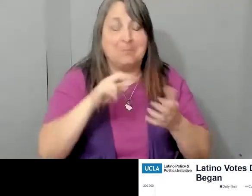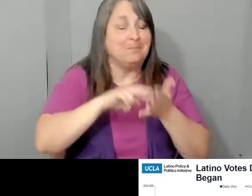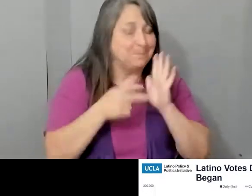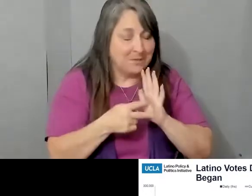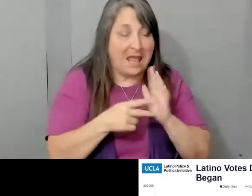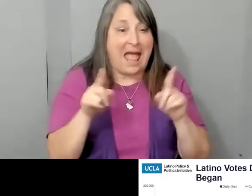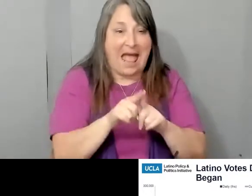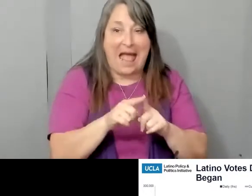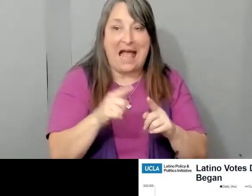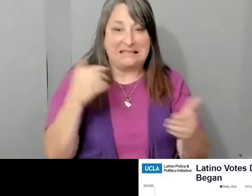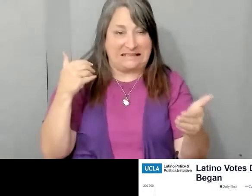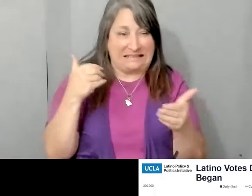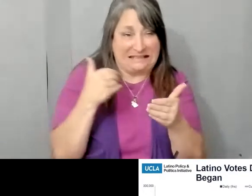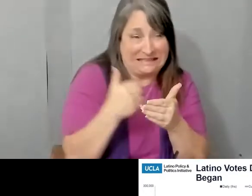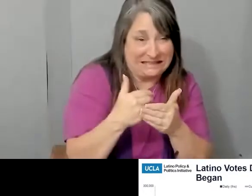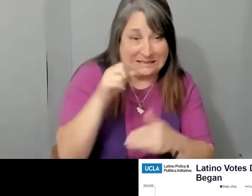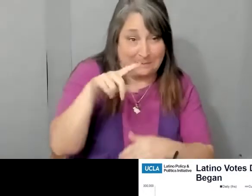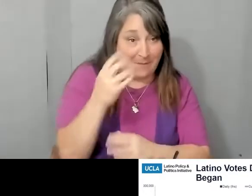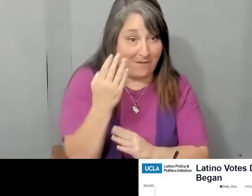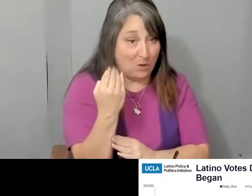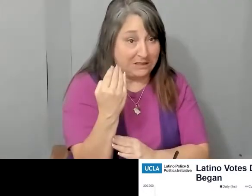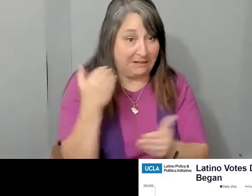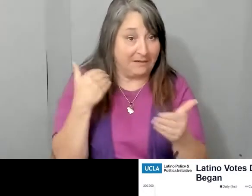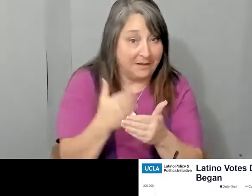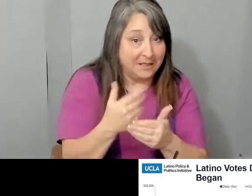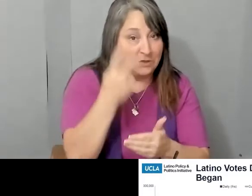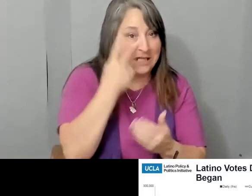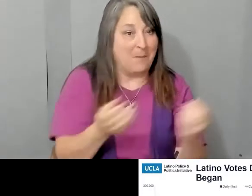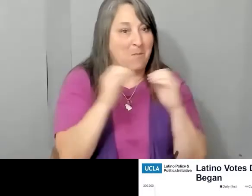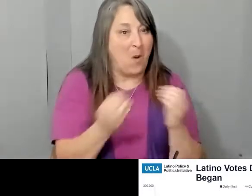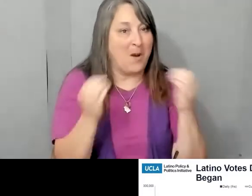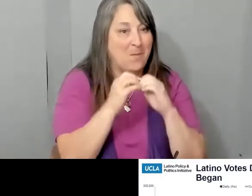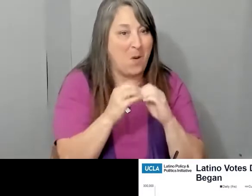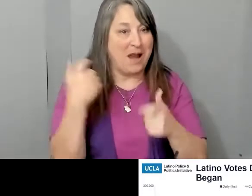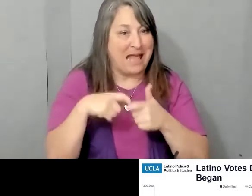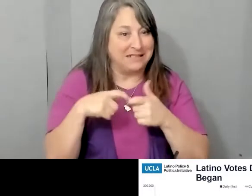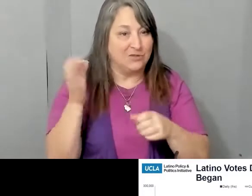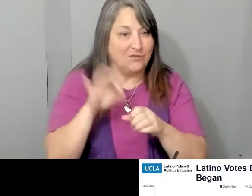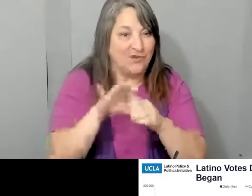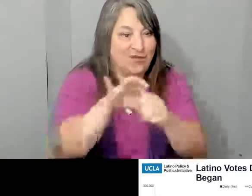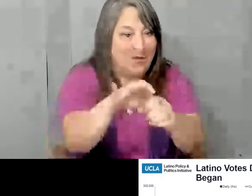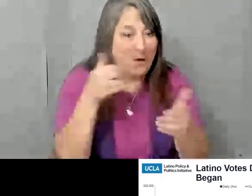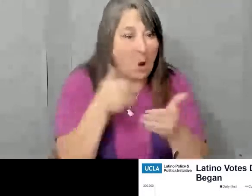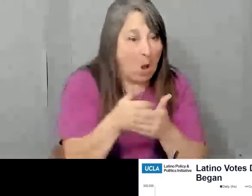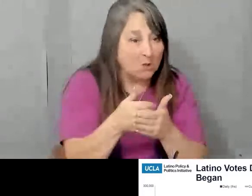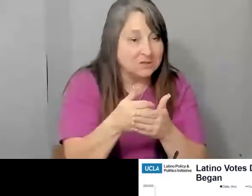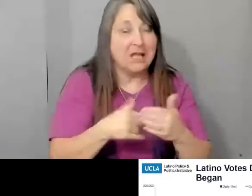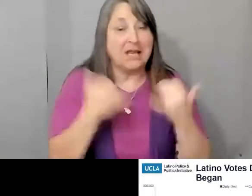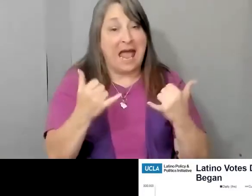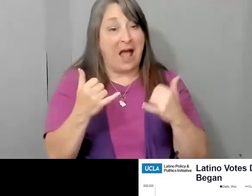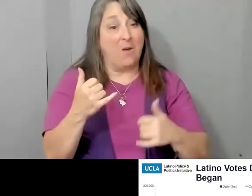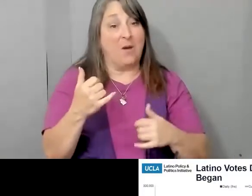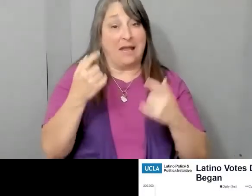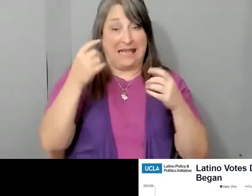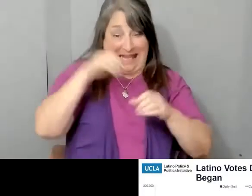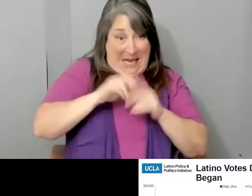days towards election day on September 14th, run near, you see more and more Latinos cast a ballot. Now Latino votes doubled once